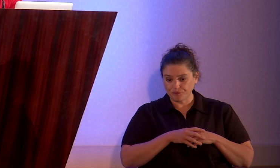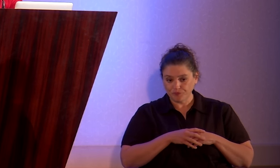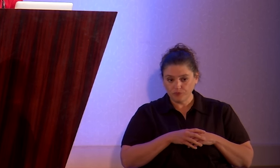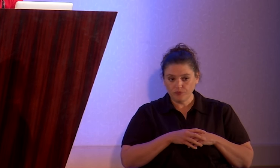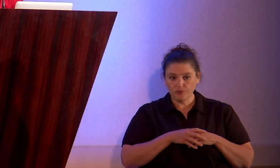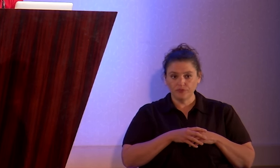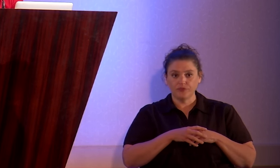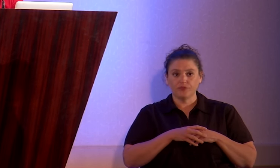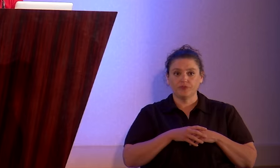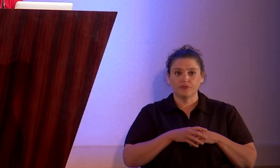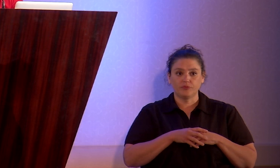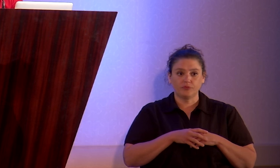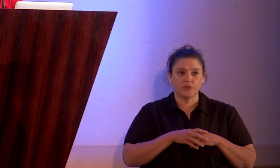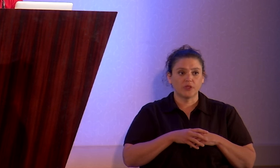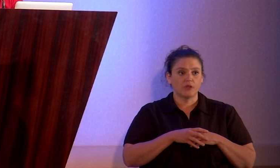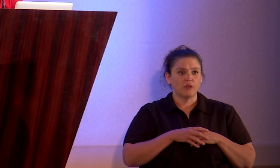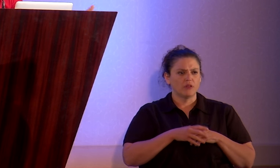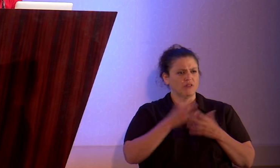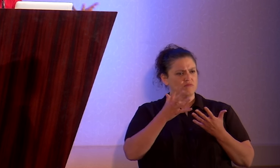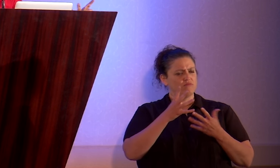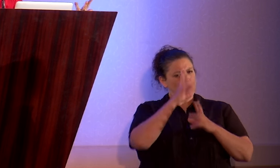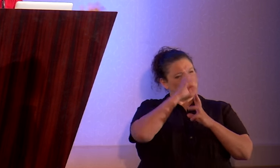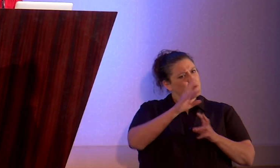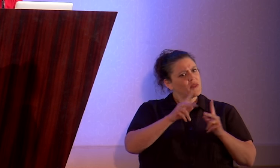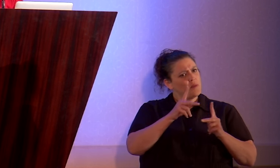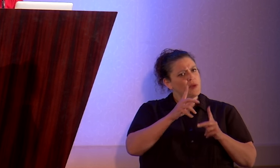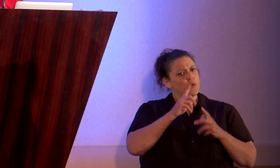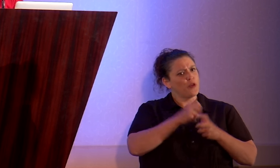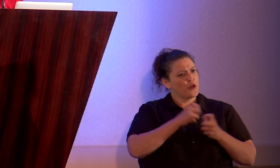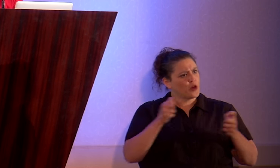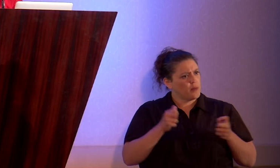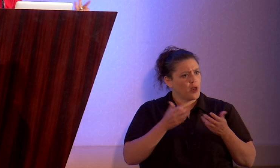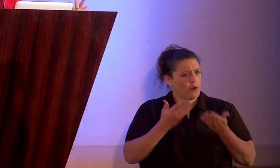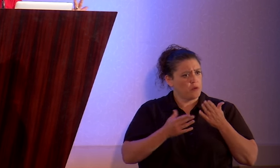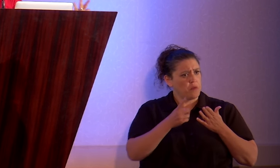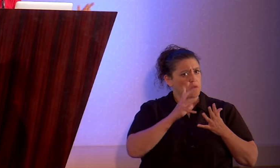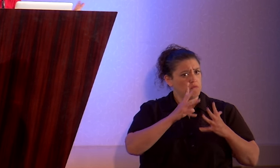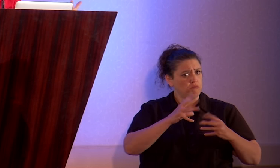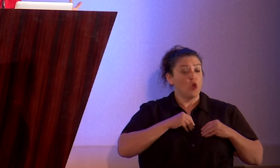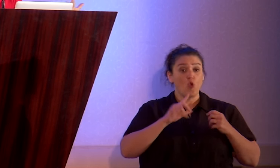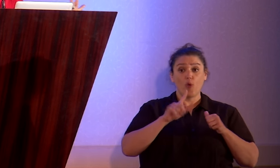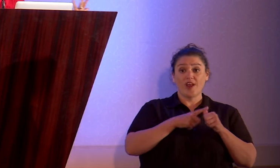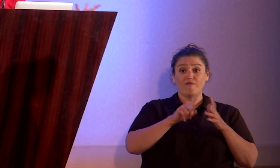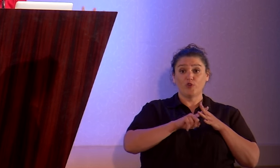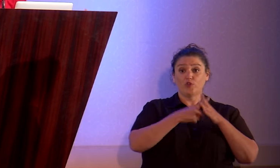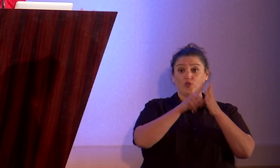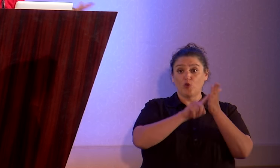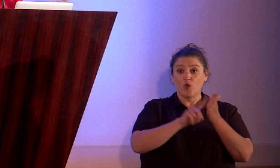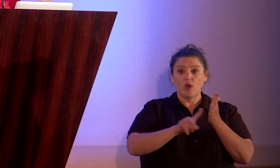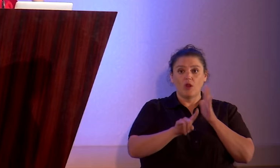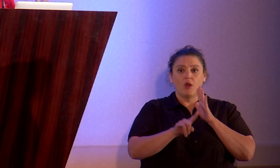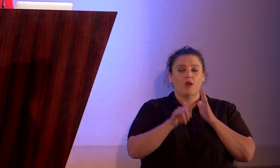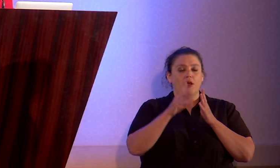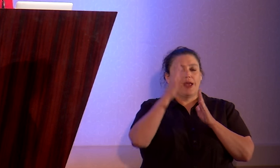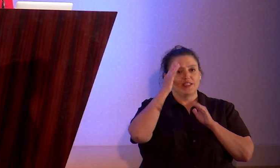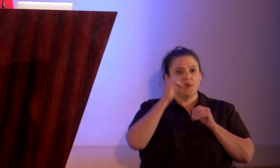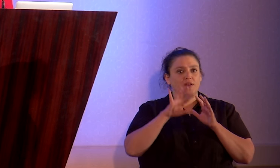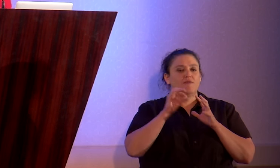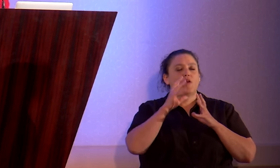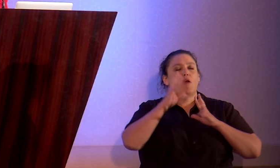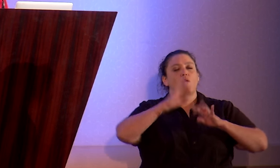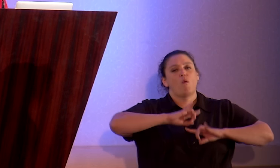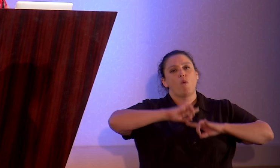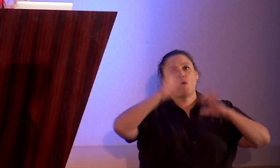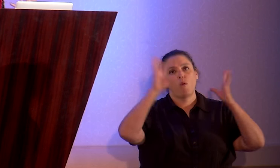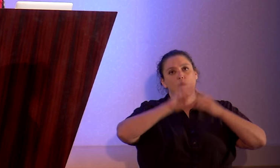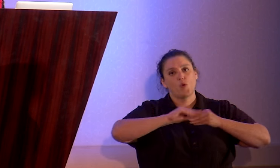you're coming out to some credit. When I first started researching this book, I'd expected to find a deluge of tragedies. You know,